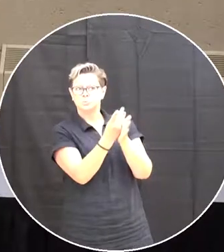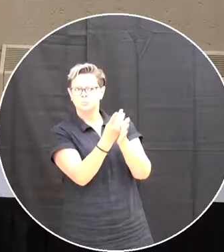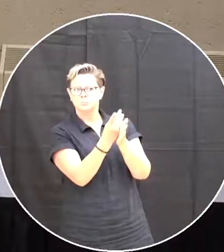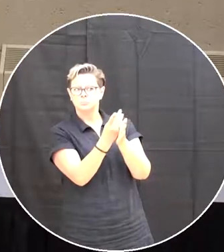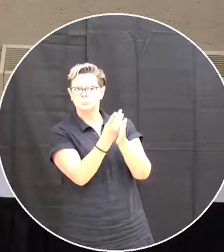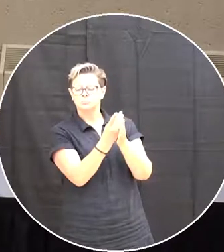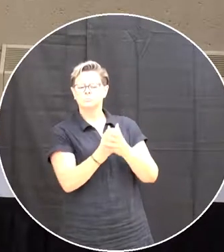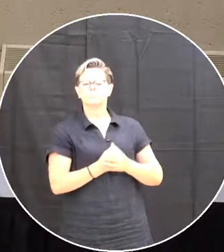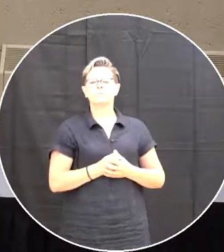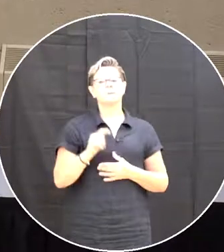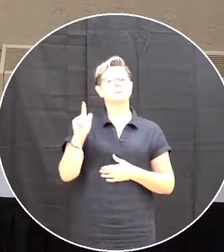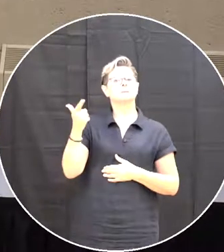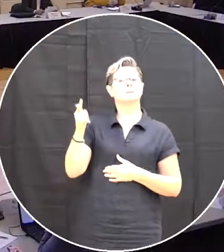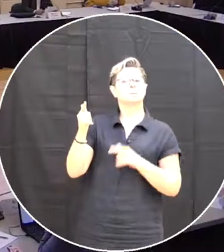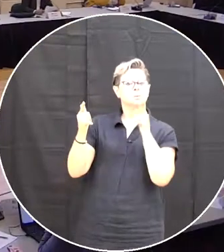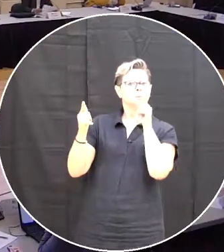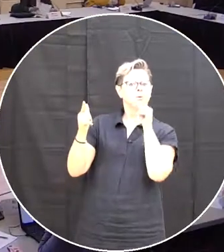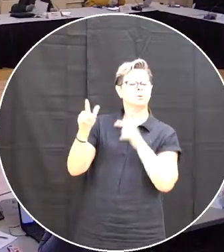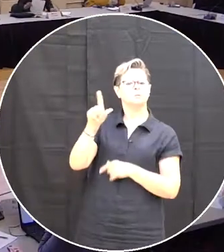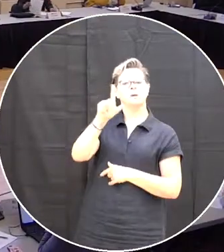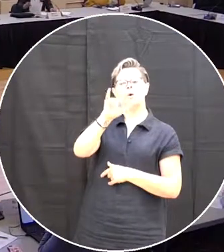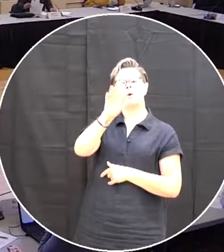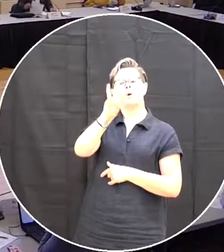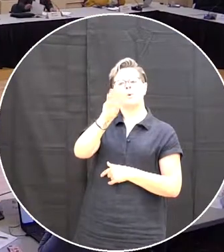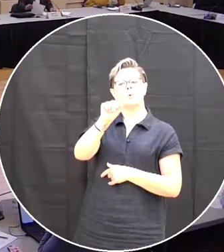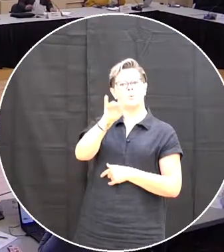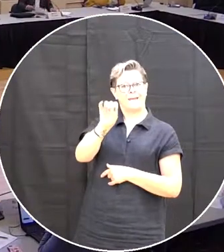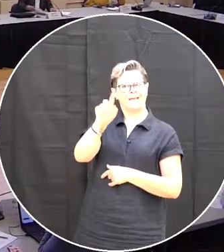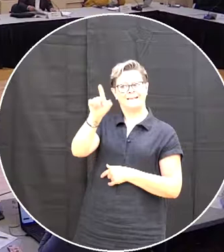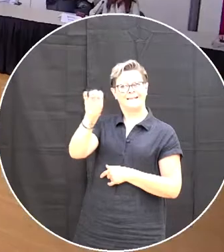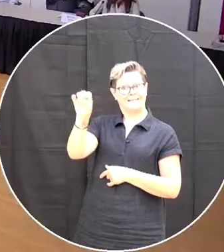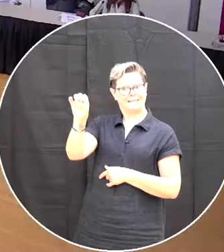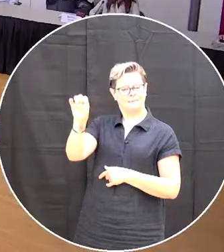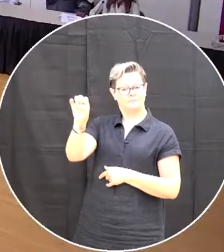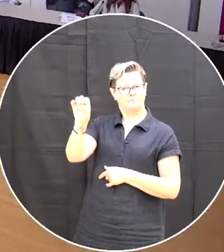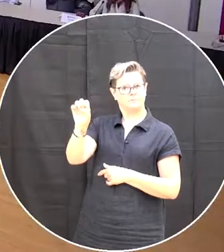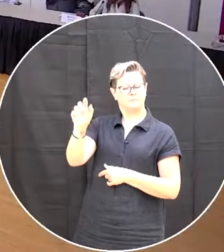Can I get a second or Wayne Lee seconds Any discussion?